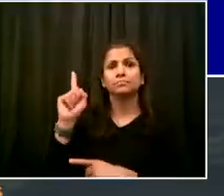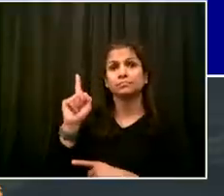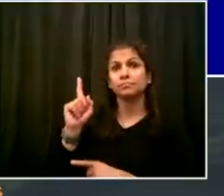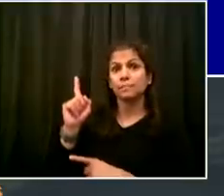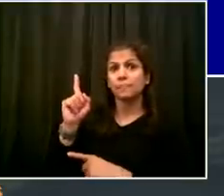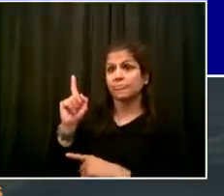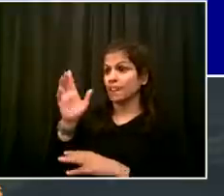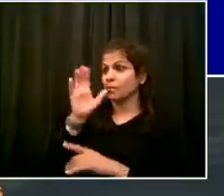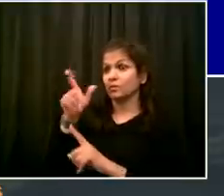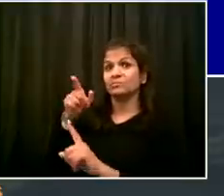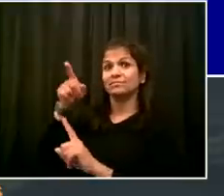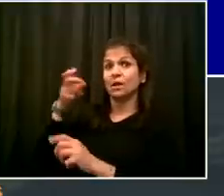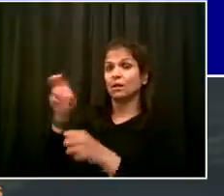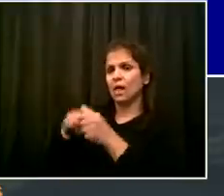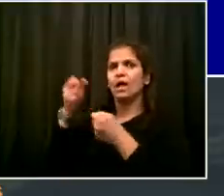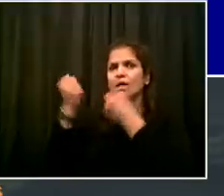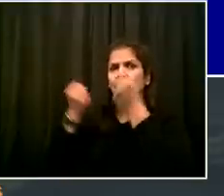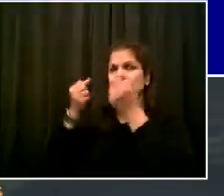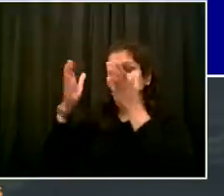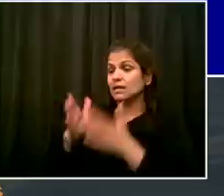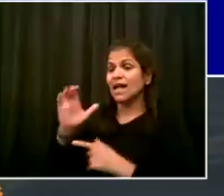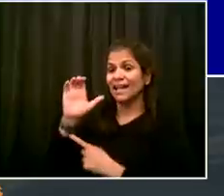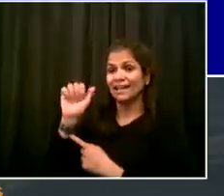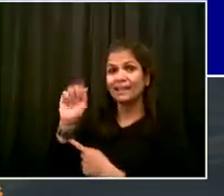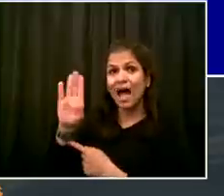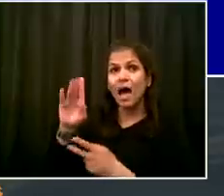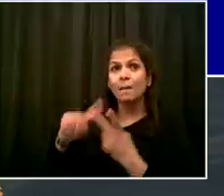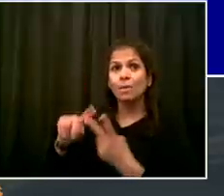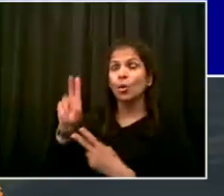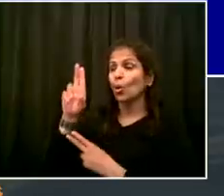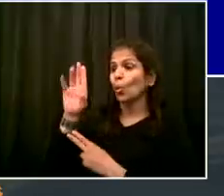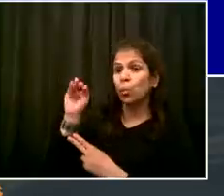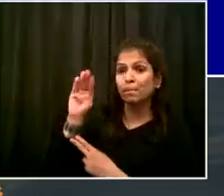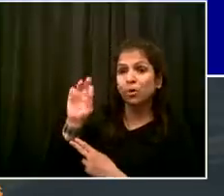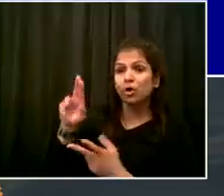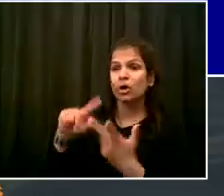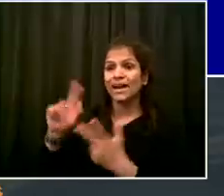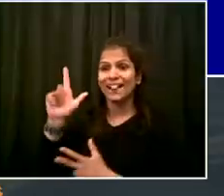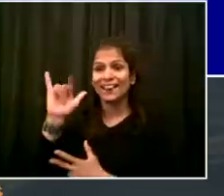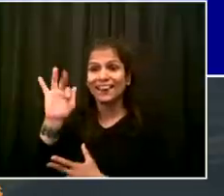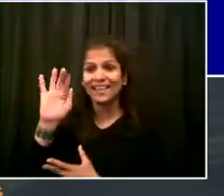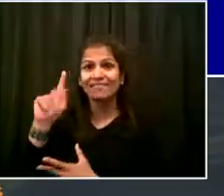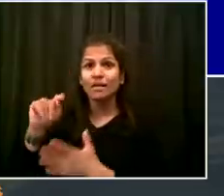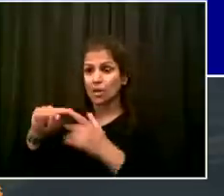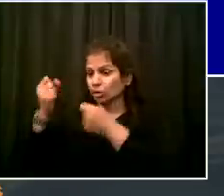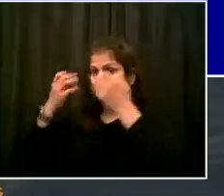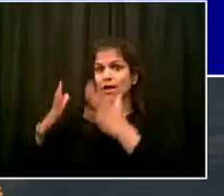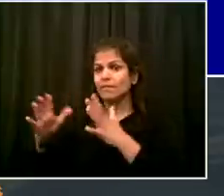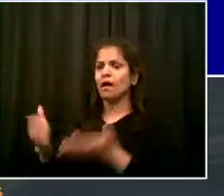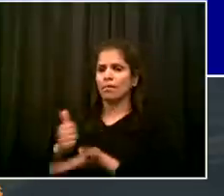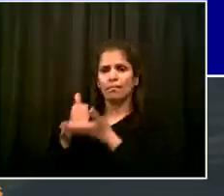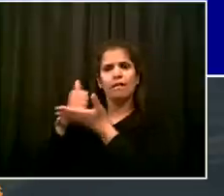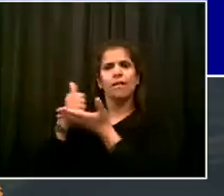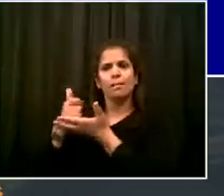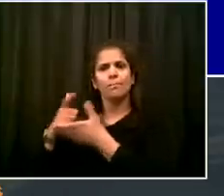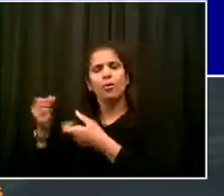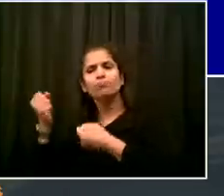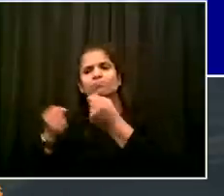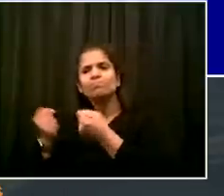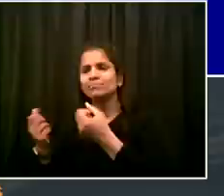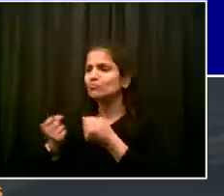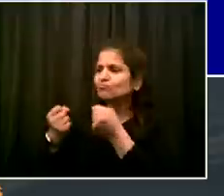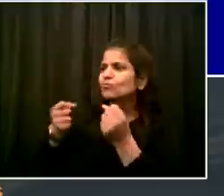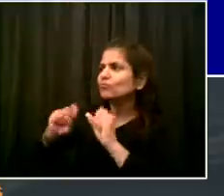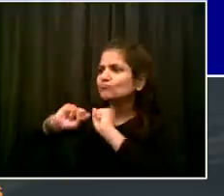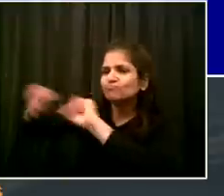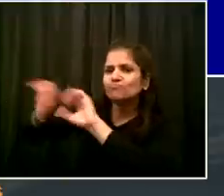cabs, the folks who drive Ubers and Lyfts. All the folks in the for-hire vehicle industry who have signed up, well over